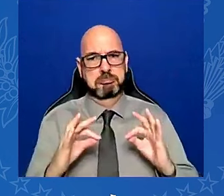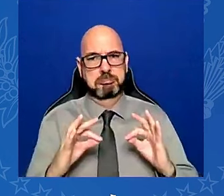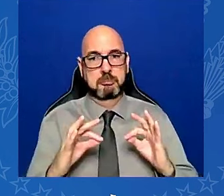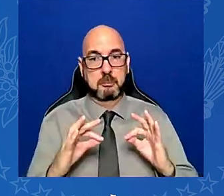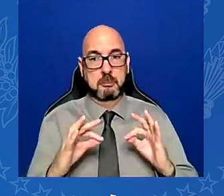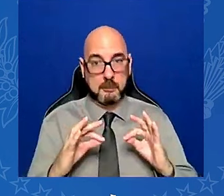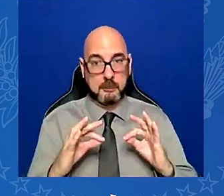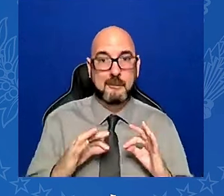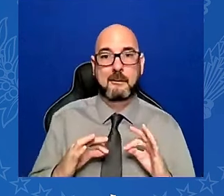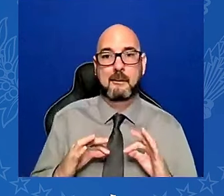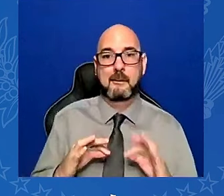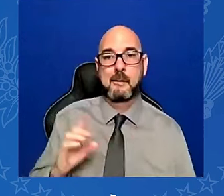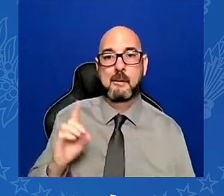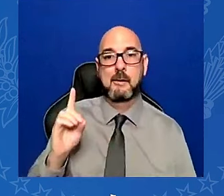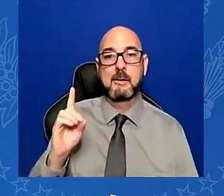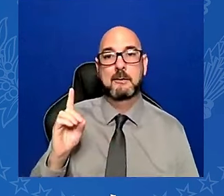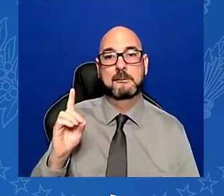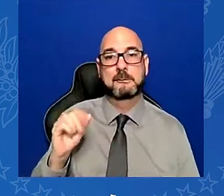stormy weather.